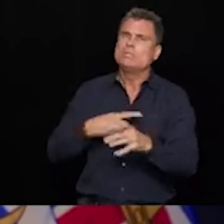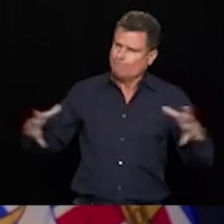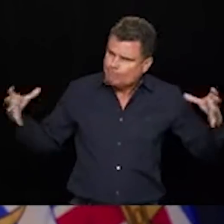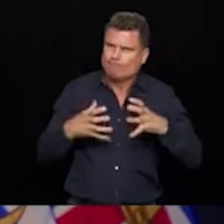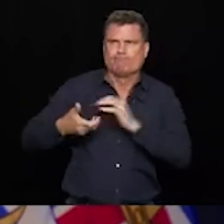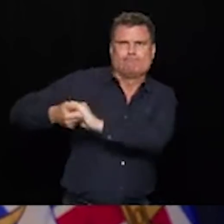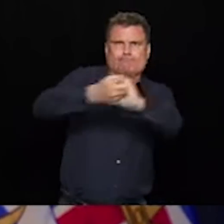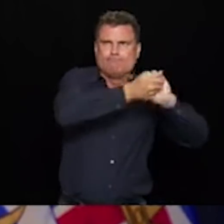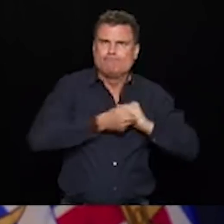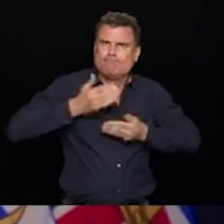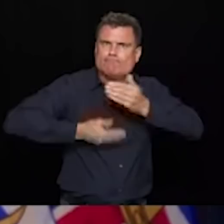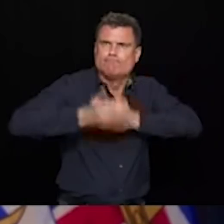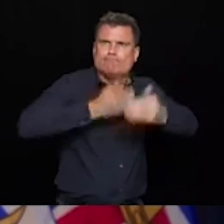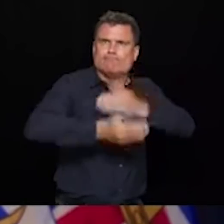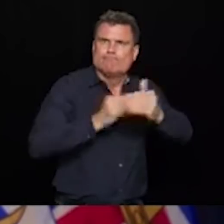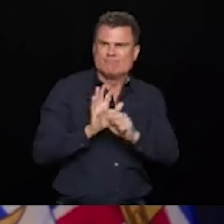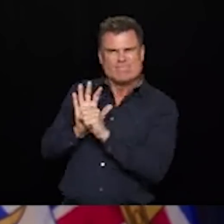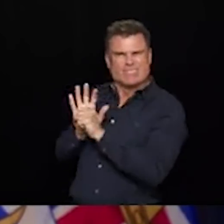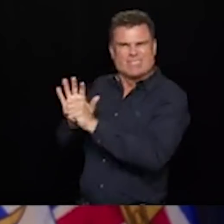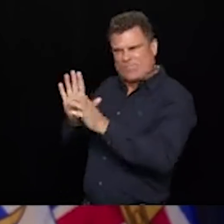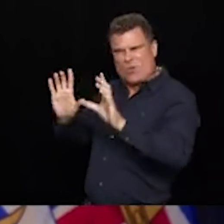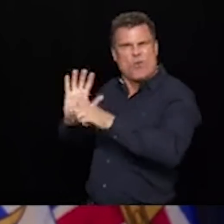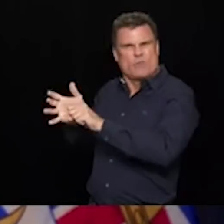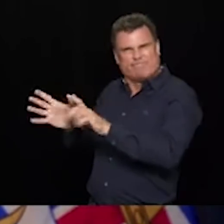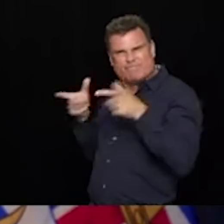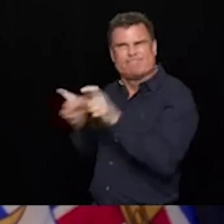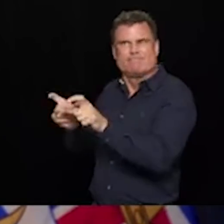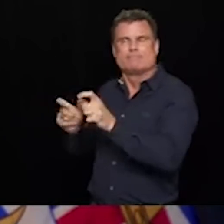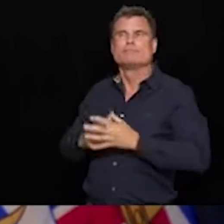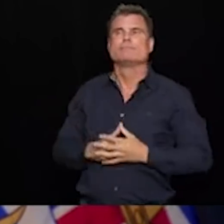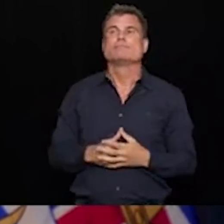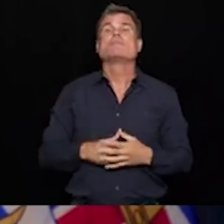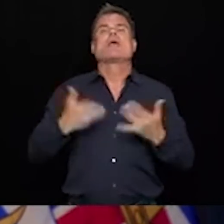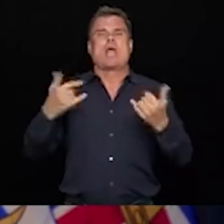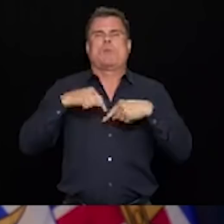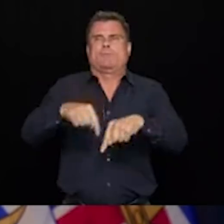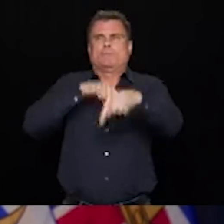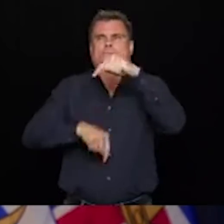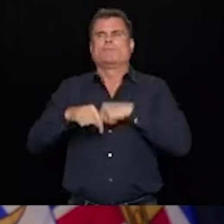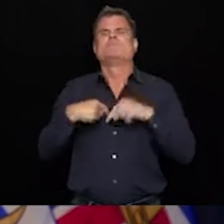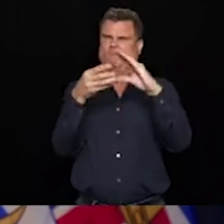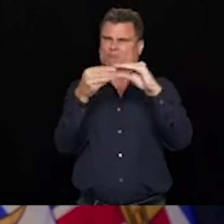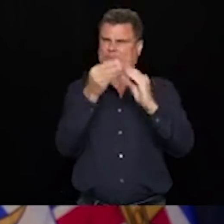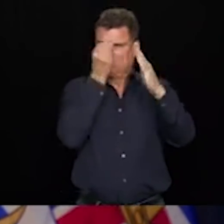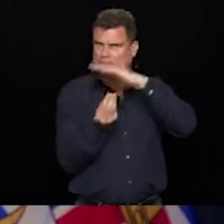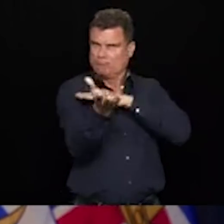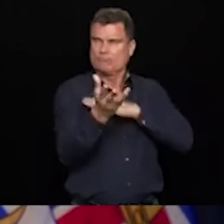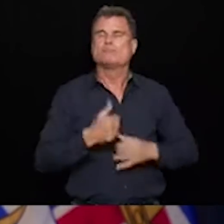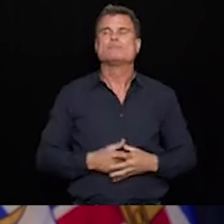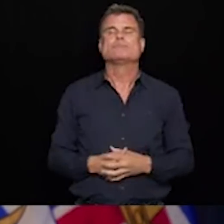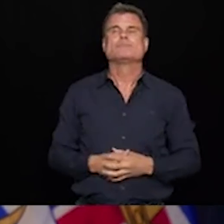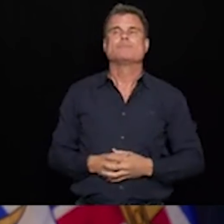Having said that, I do also want to take a step back and just to